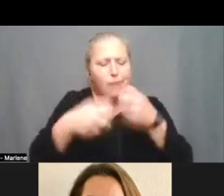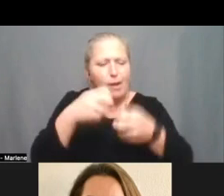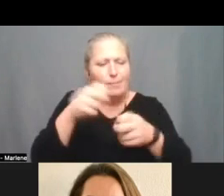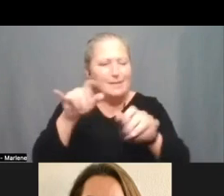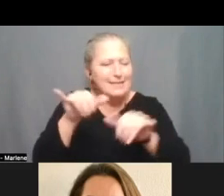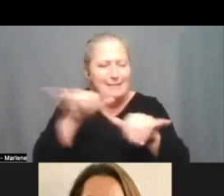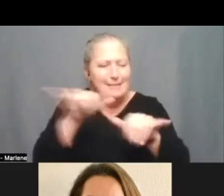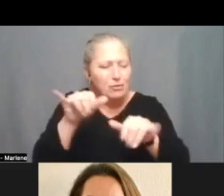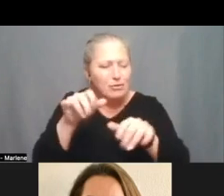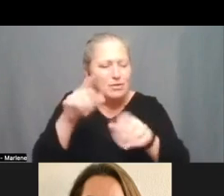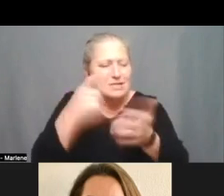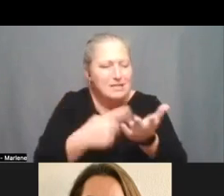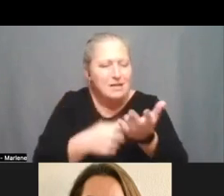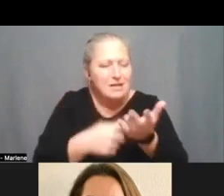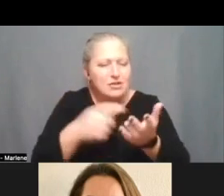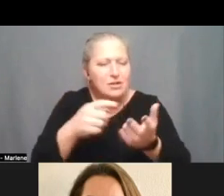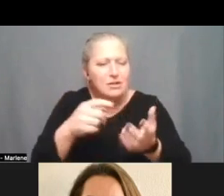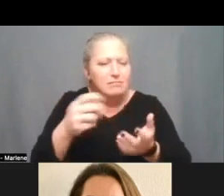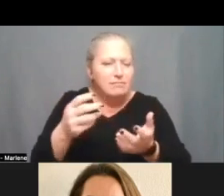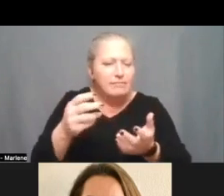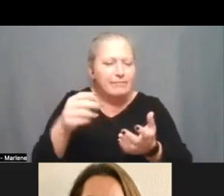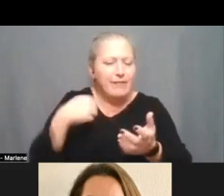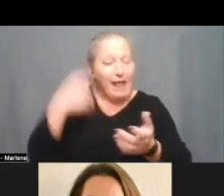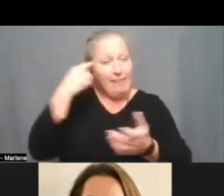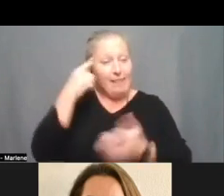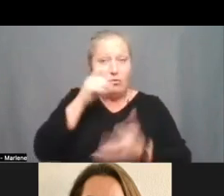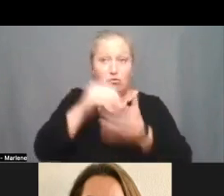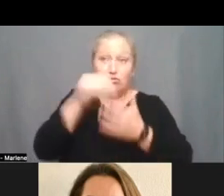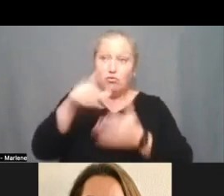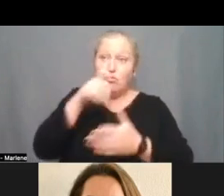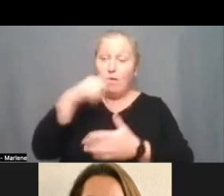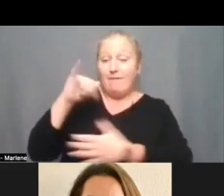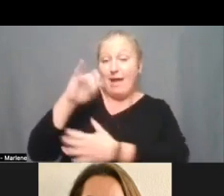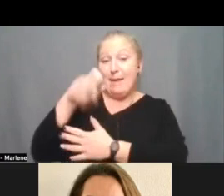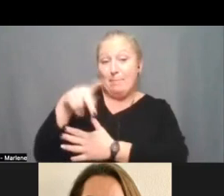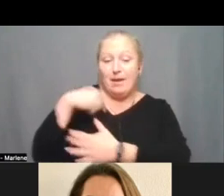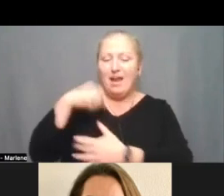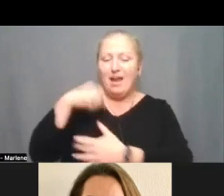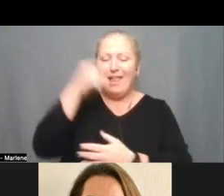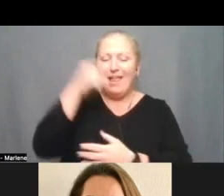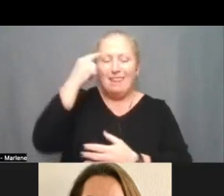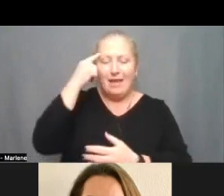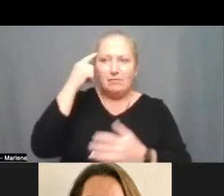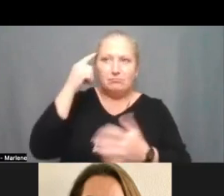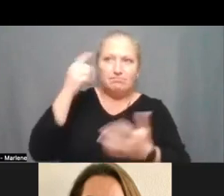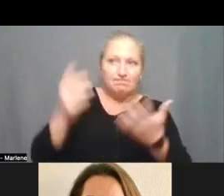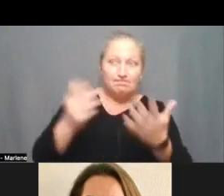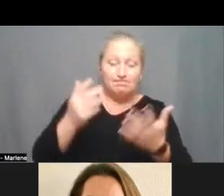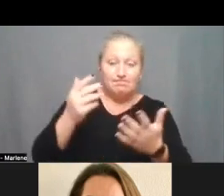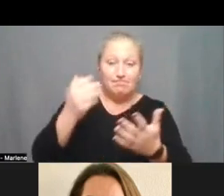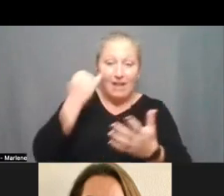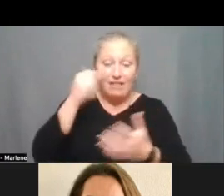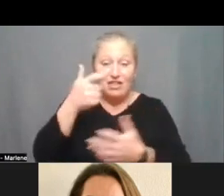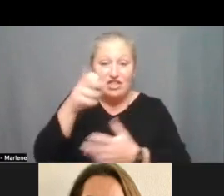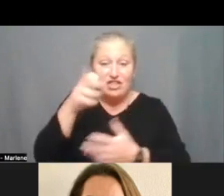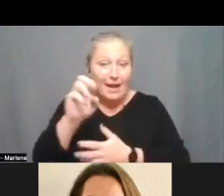in that you know when i think of a student with iep i i i don't think of necessarily whether they're in a gen ed or whether they're